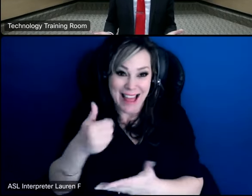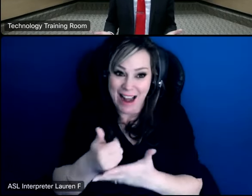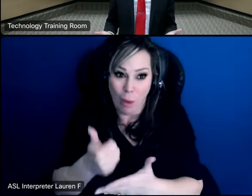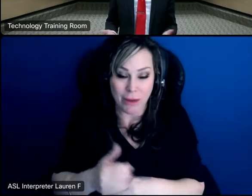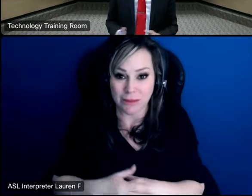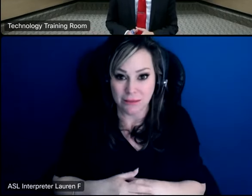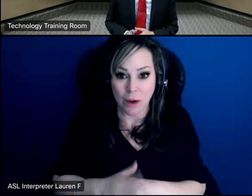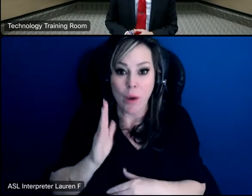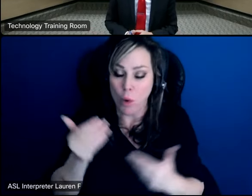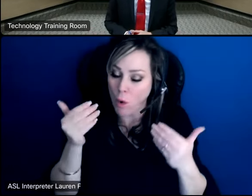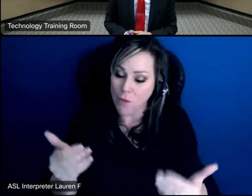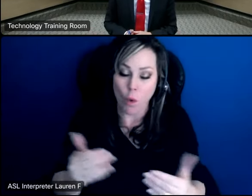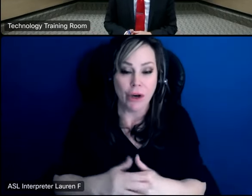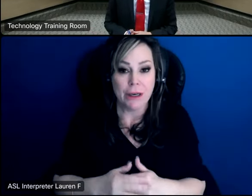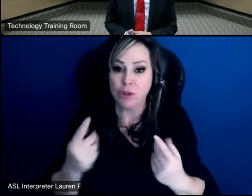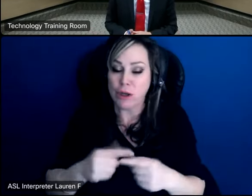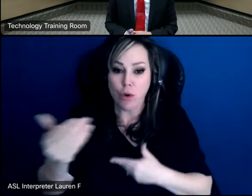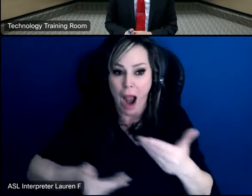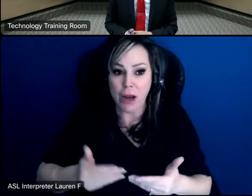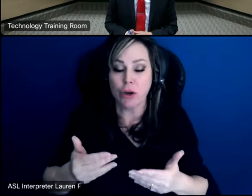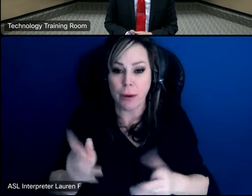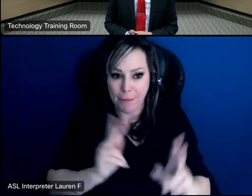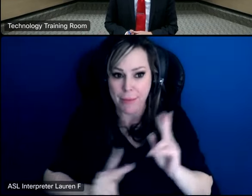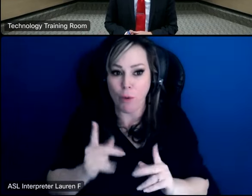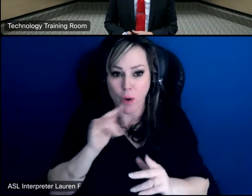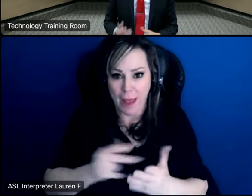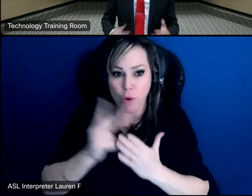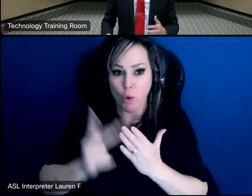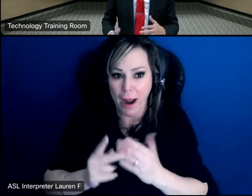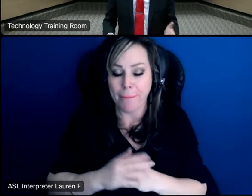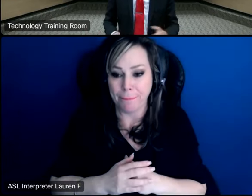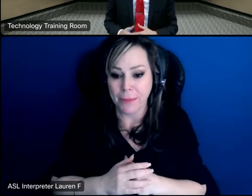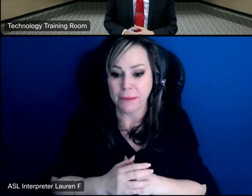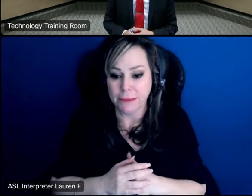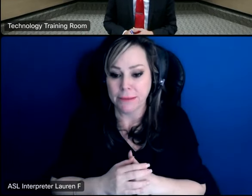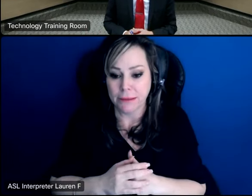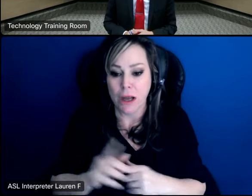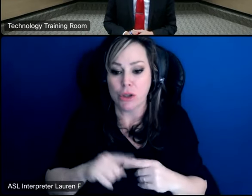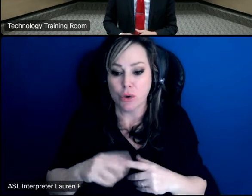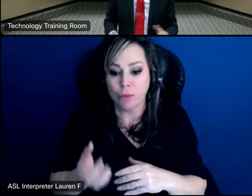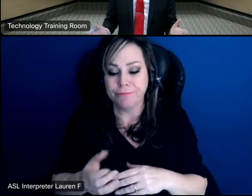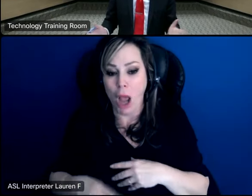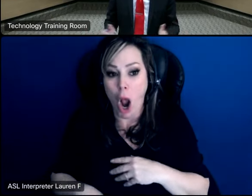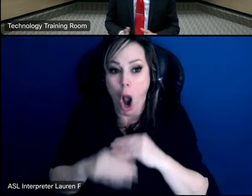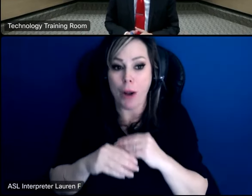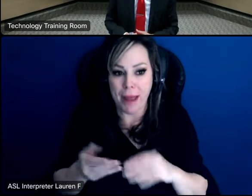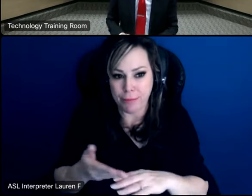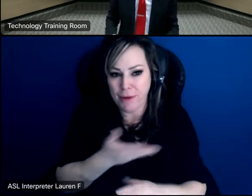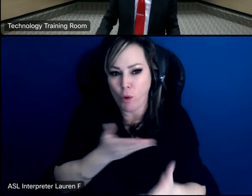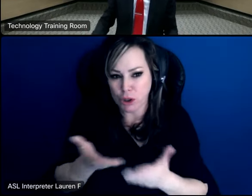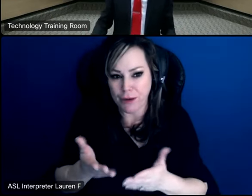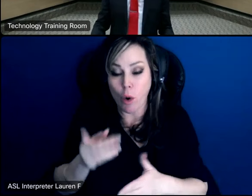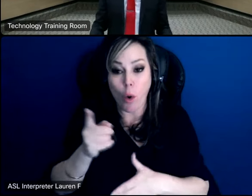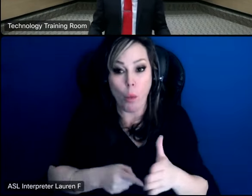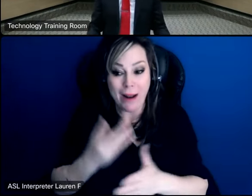we're going to go forward and try to hire those persons as well to augment those services again or replace the gap that's being